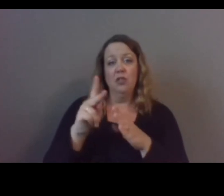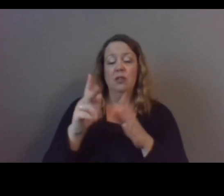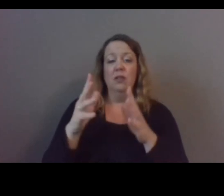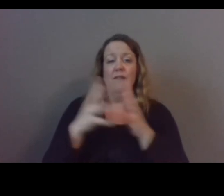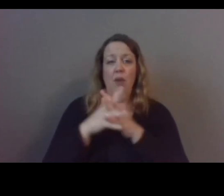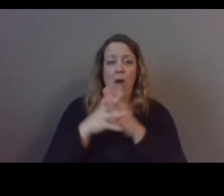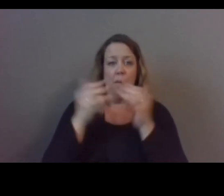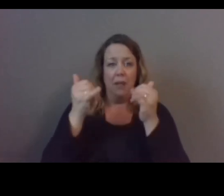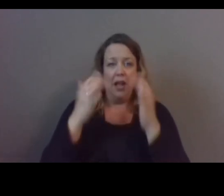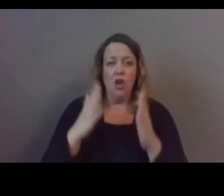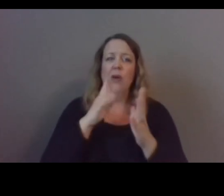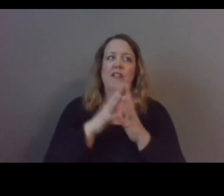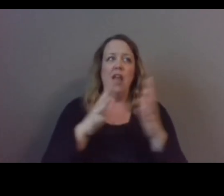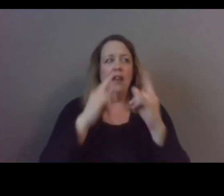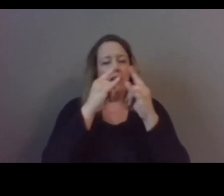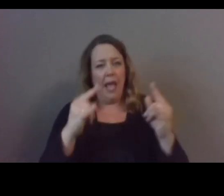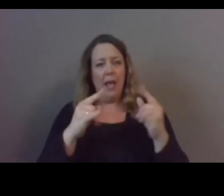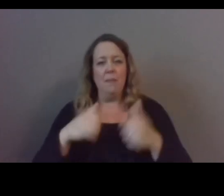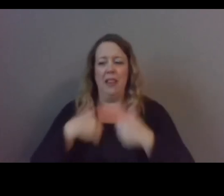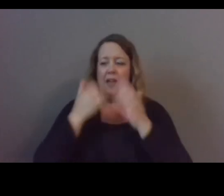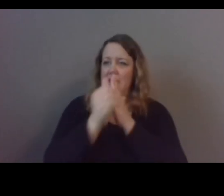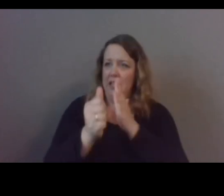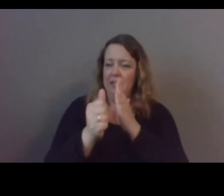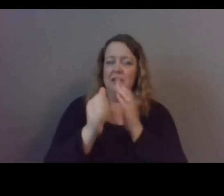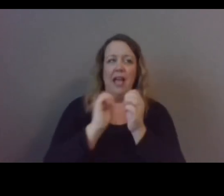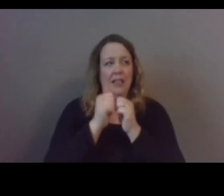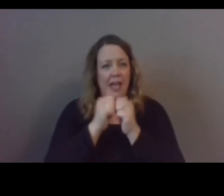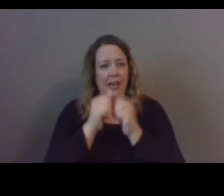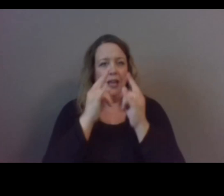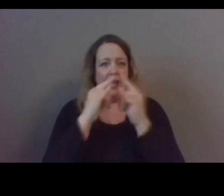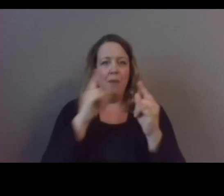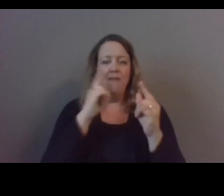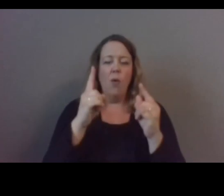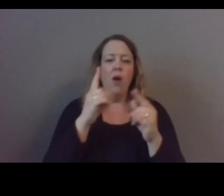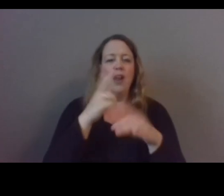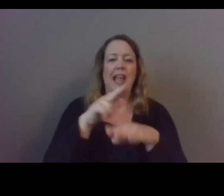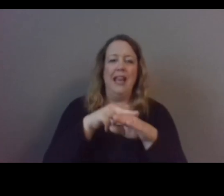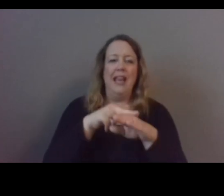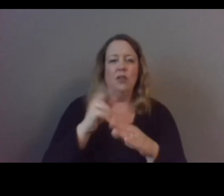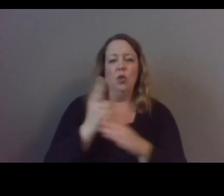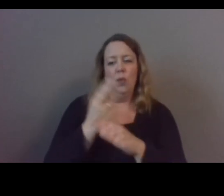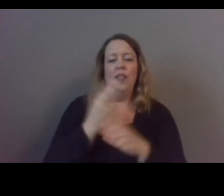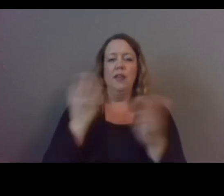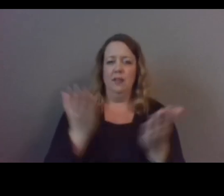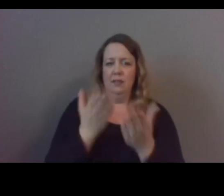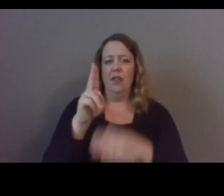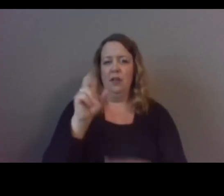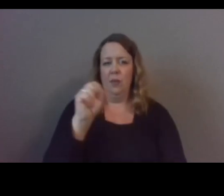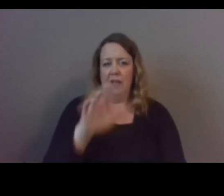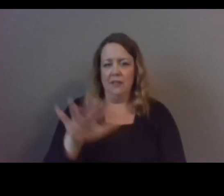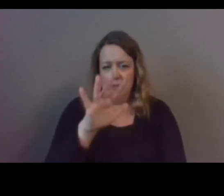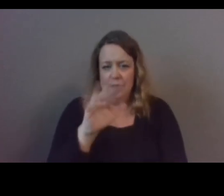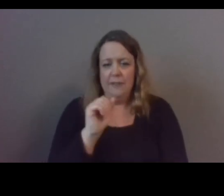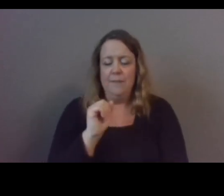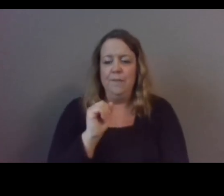i do a lot of camps and life skills and athletic camps for native youth throughout the country one of the one things that is